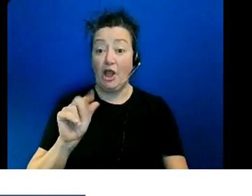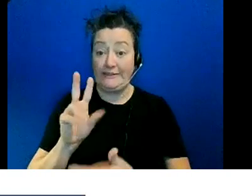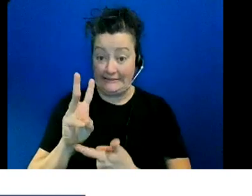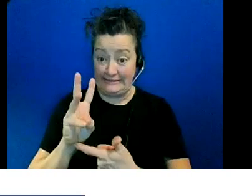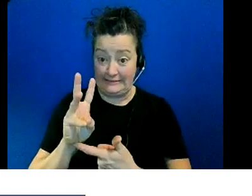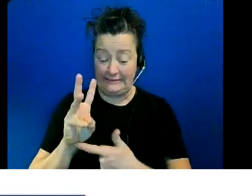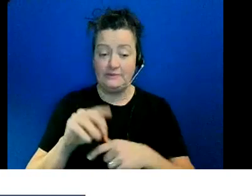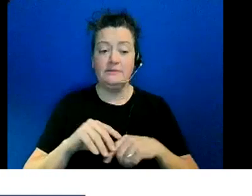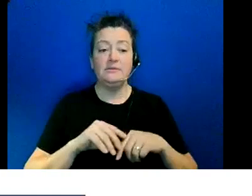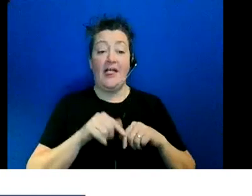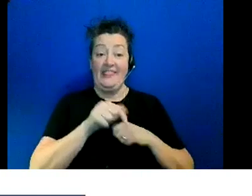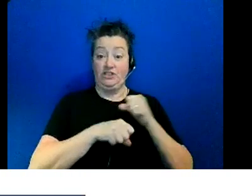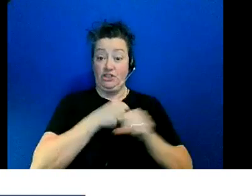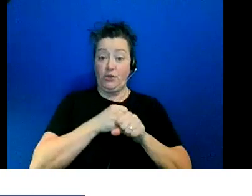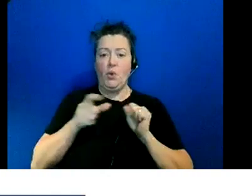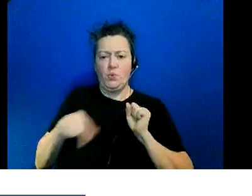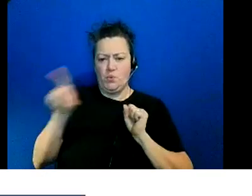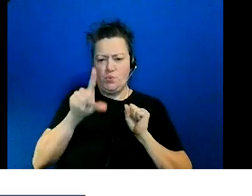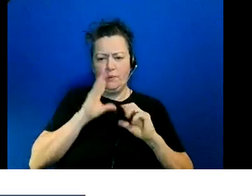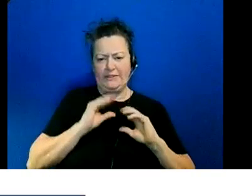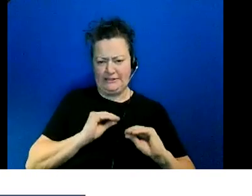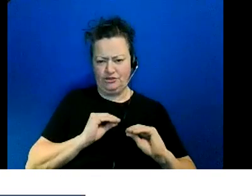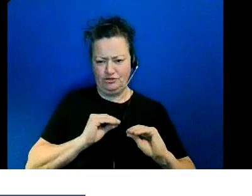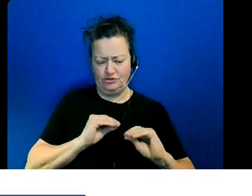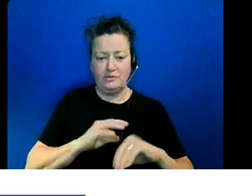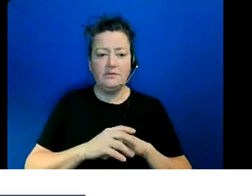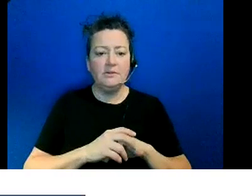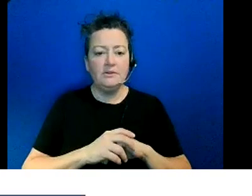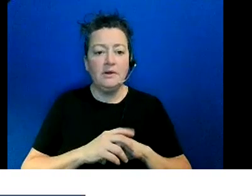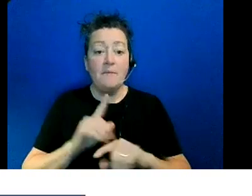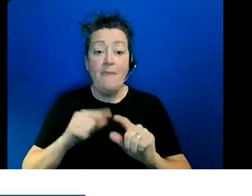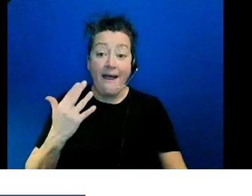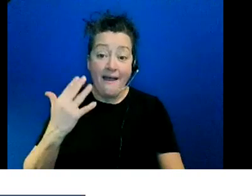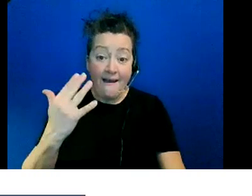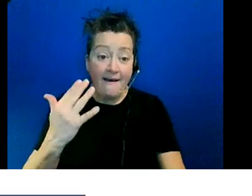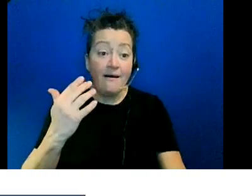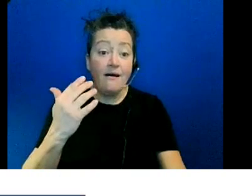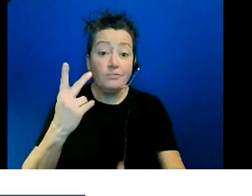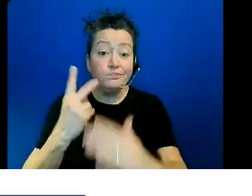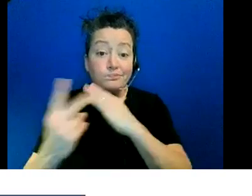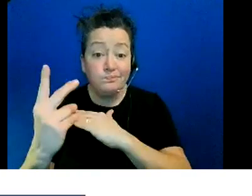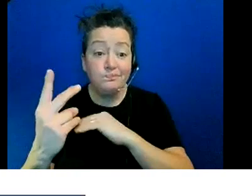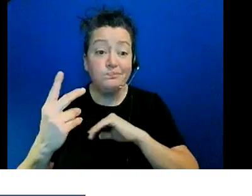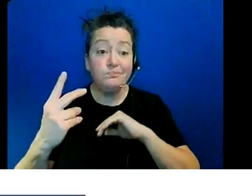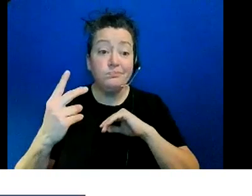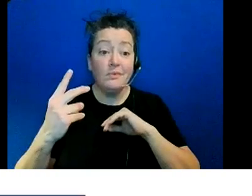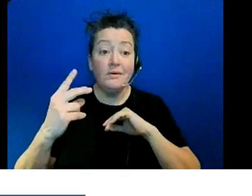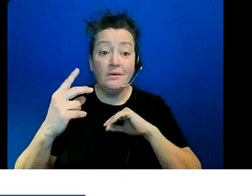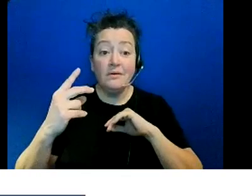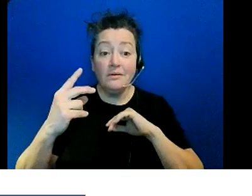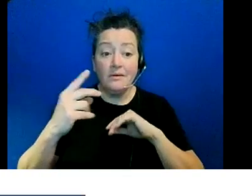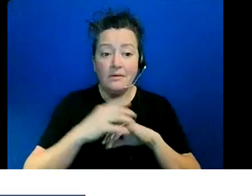already going to be teaching also 39 to 49 percent of your kids will have some sort of immigration